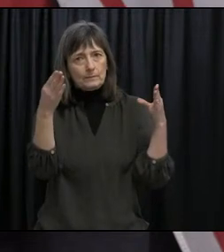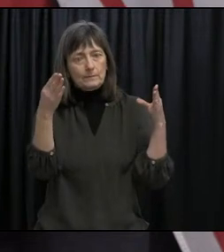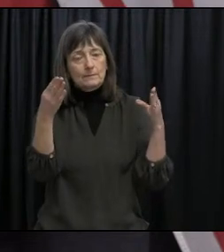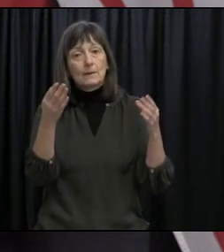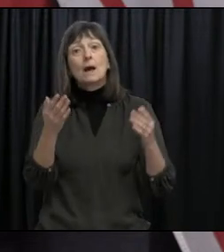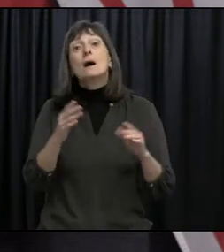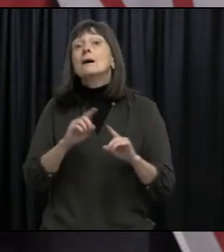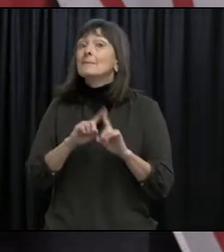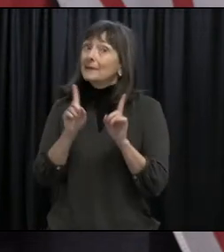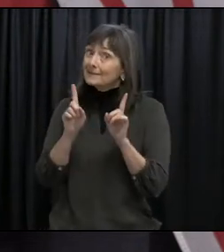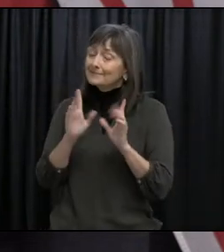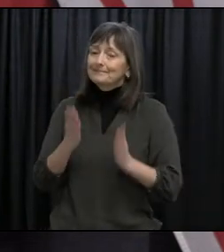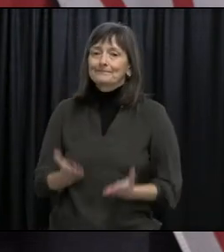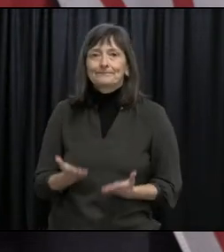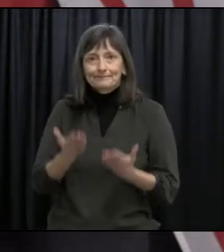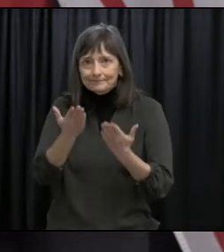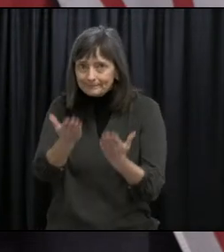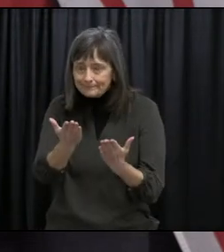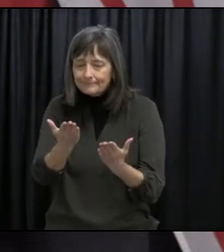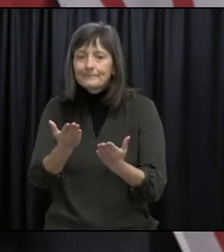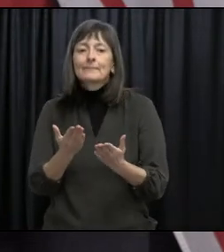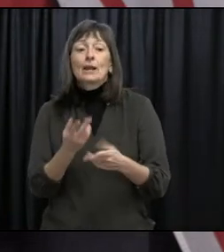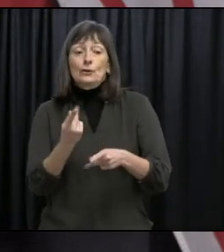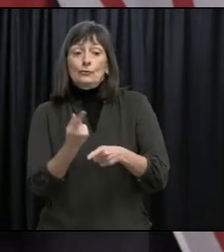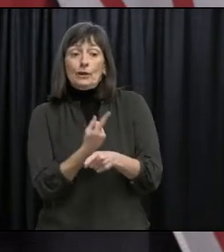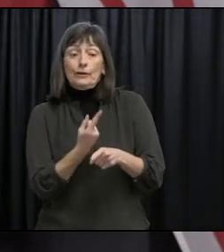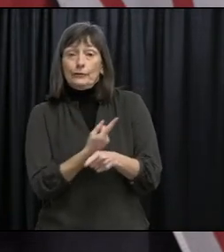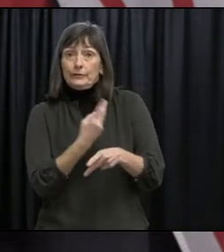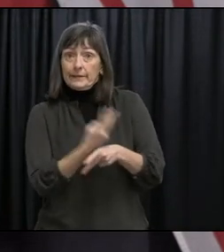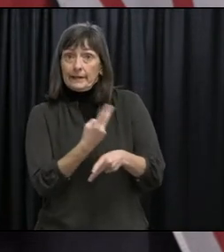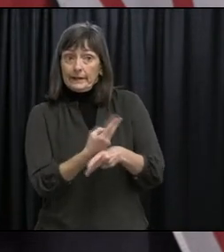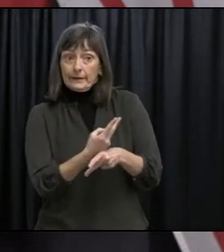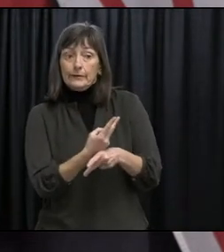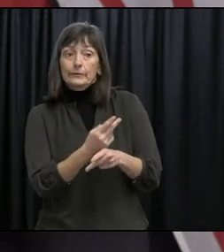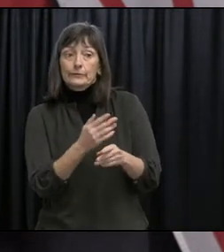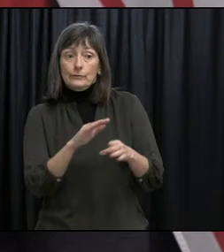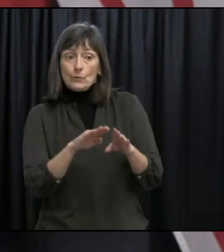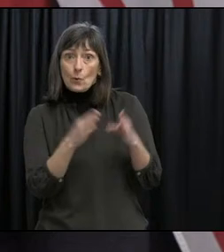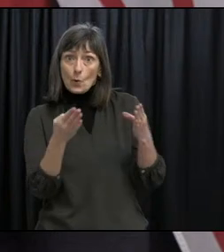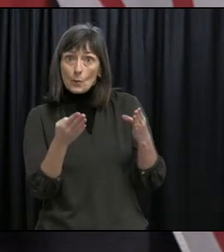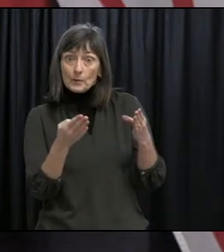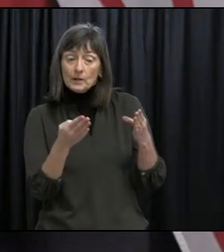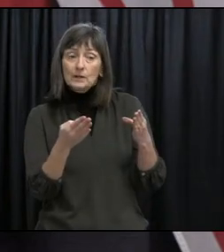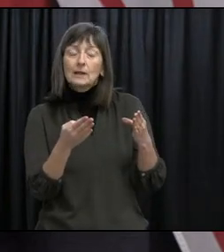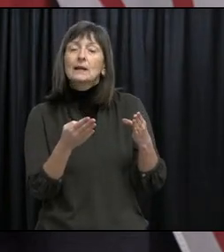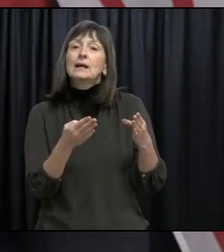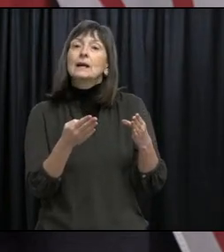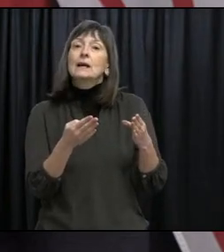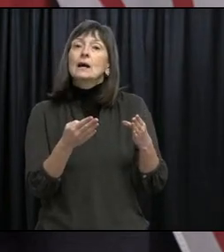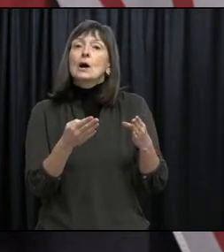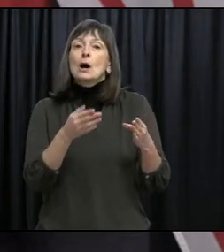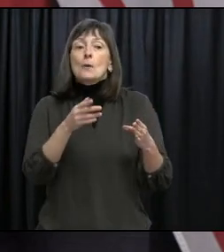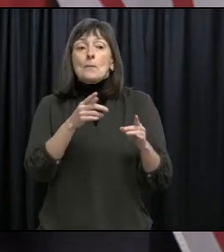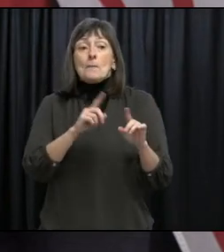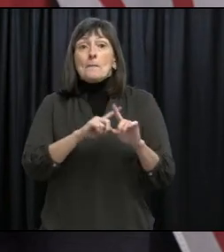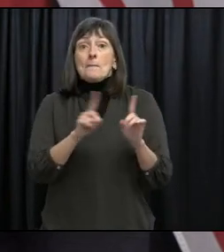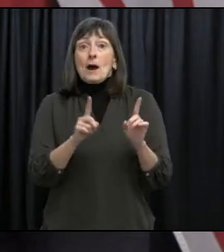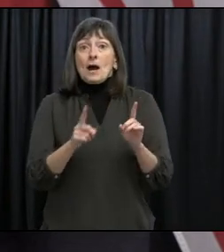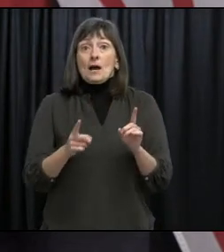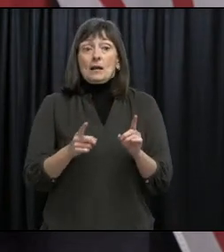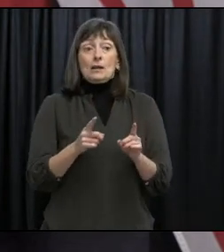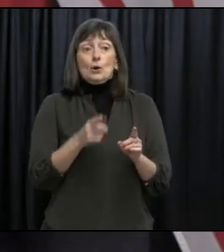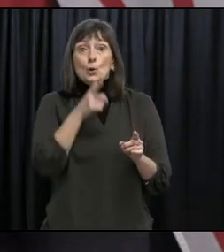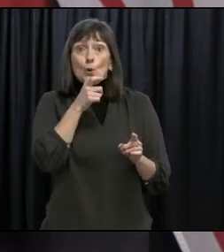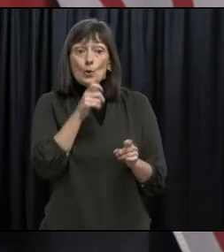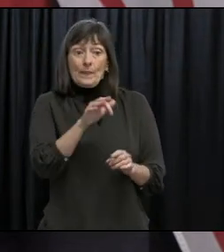recommendation is that regulated child care services provide service to the children of existing clients who are